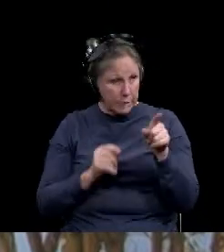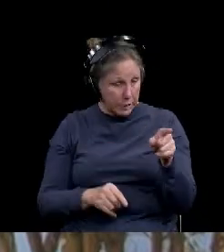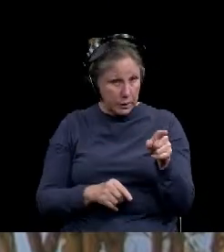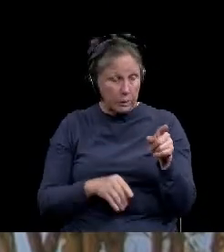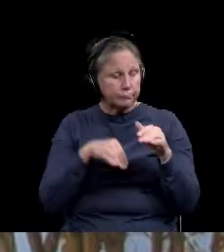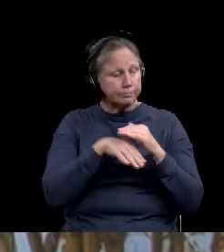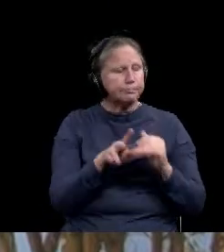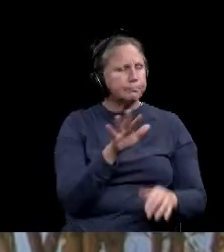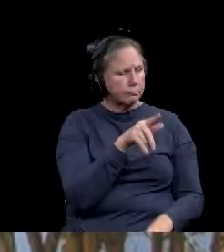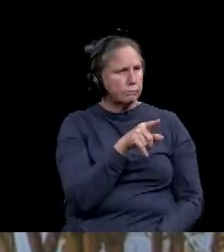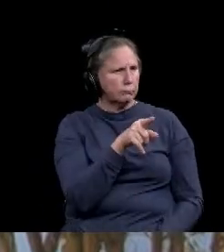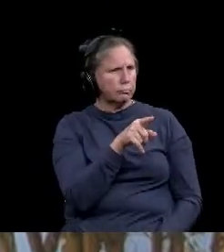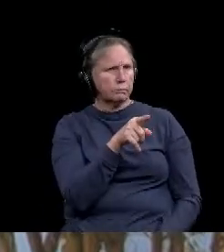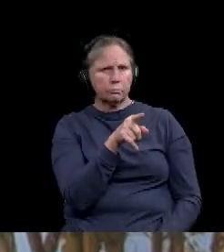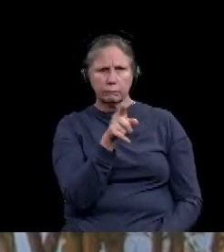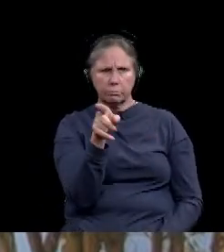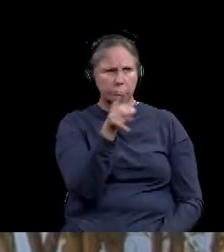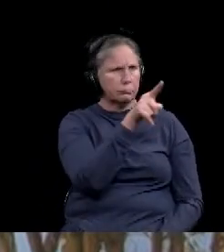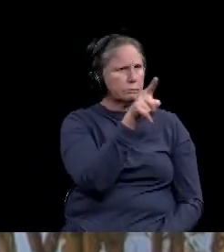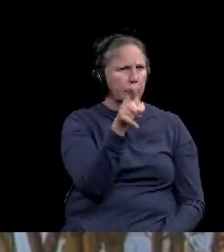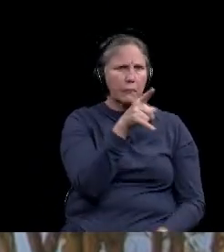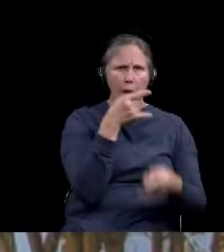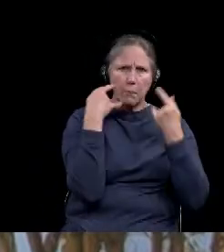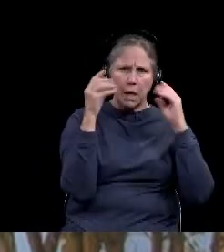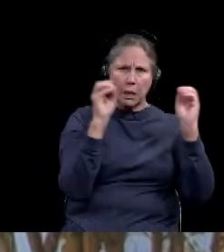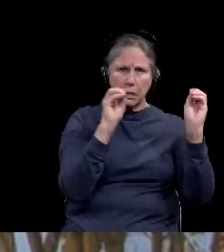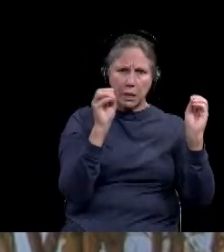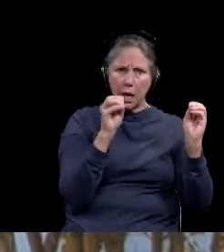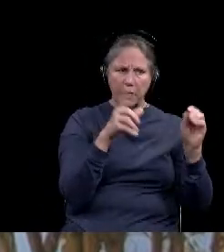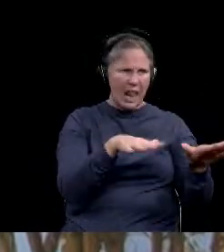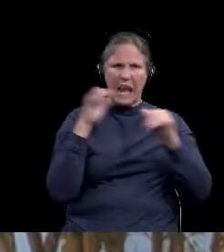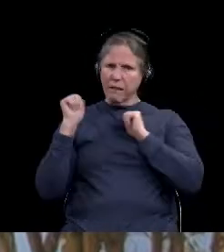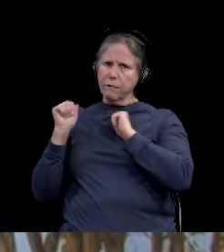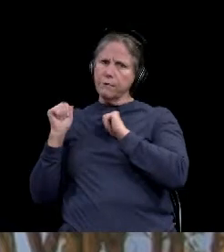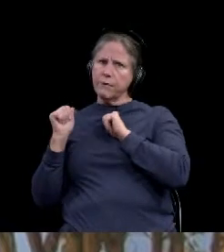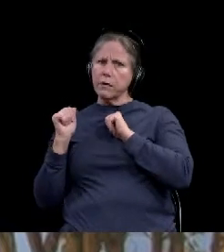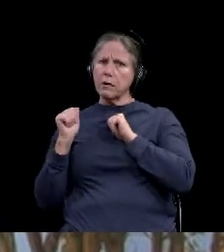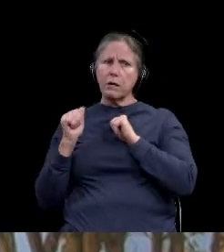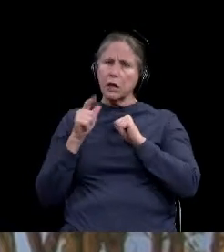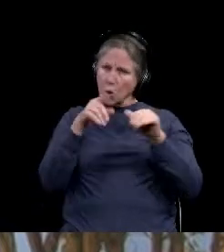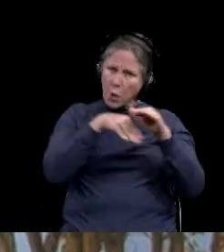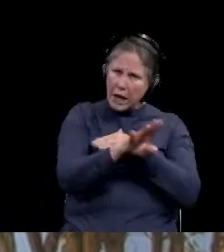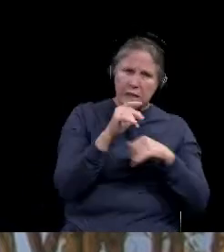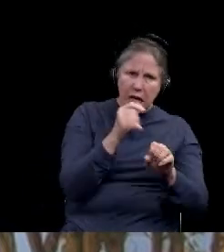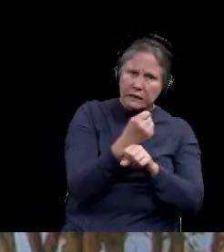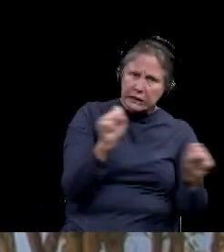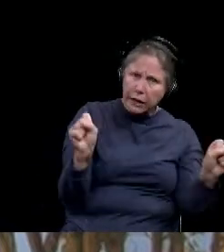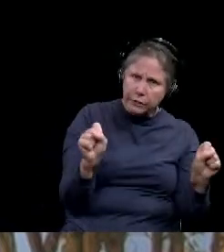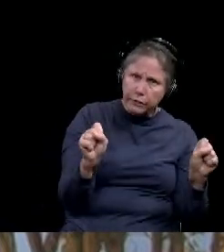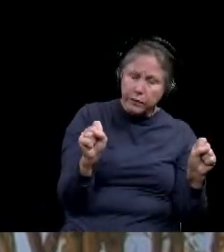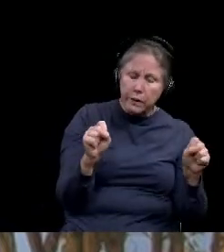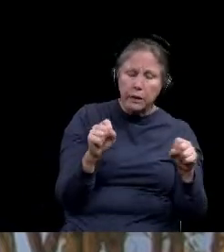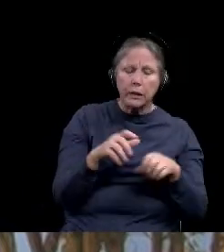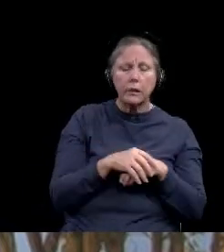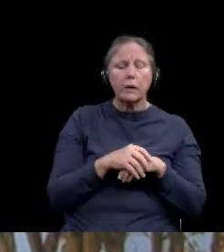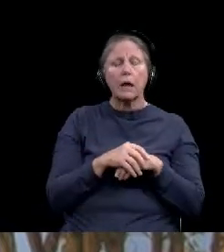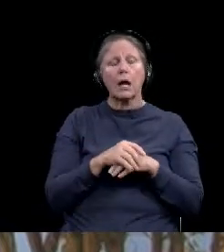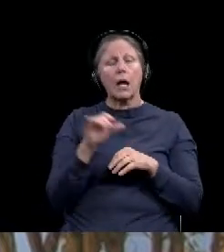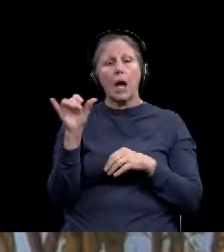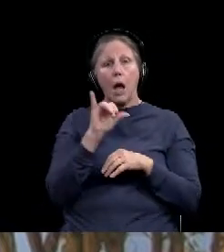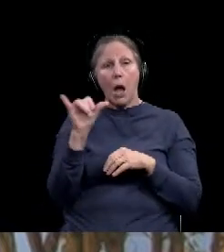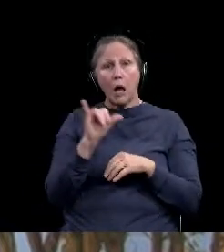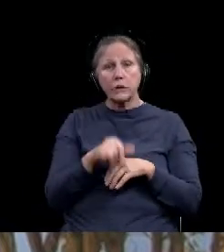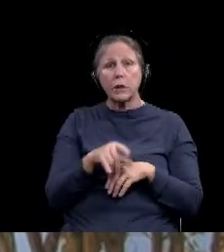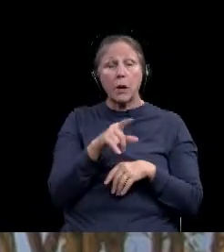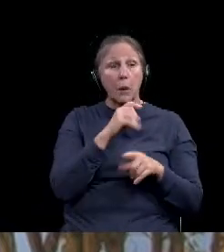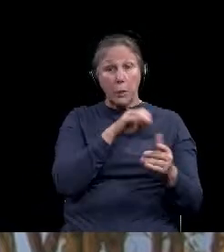that they're not complying, I would suggest that you just leave that business because it's not safe for you to be there. And I would ask that you call our code